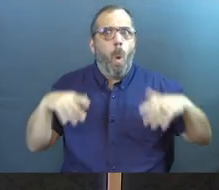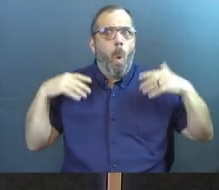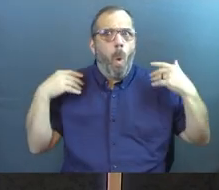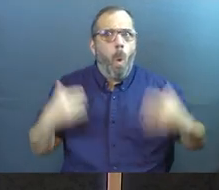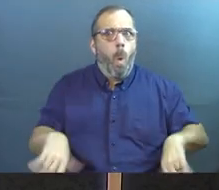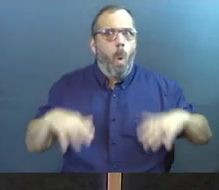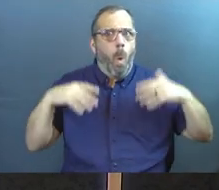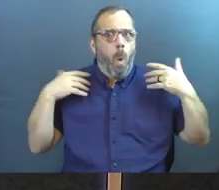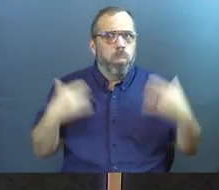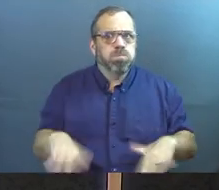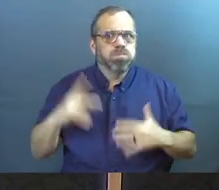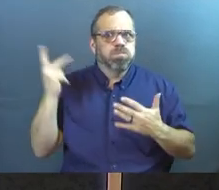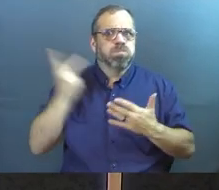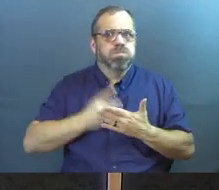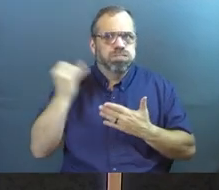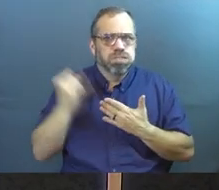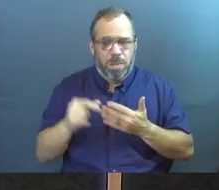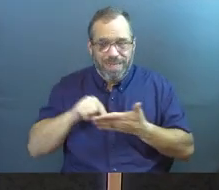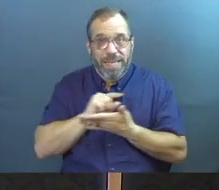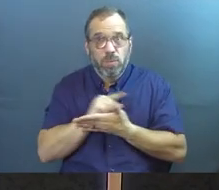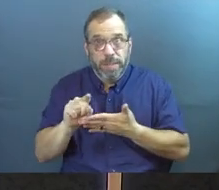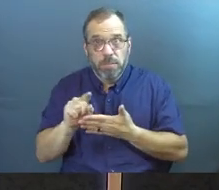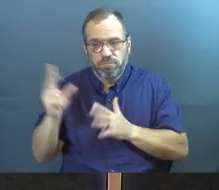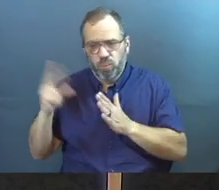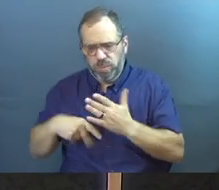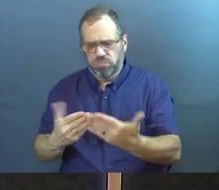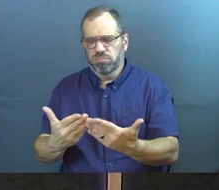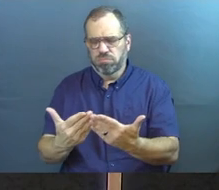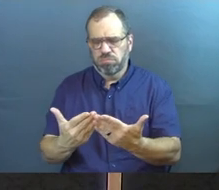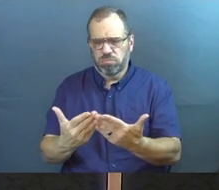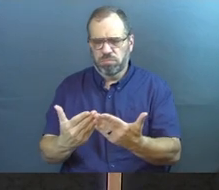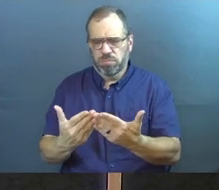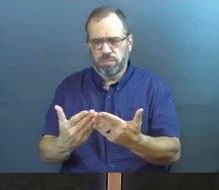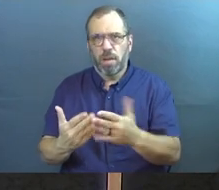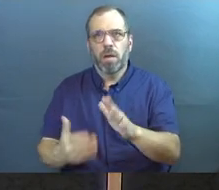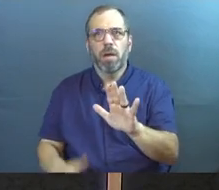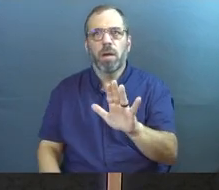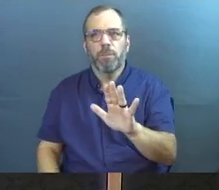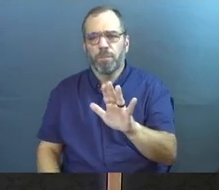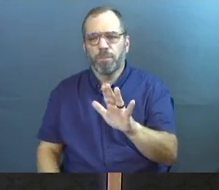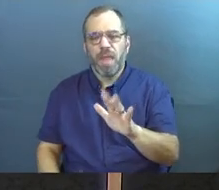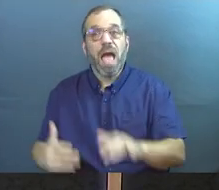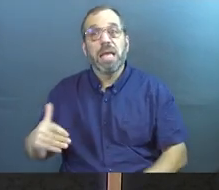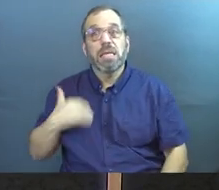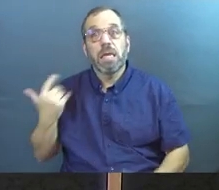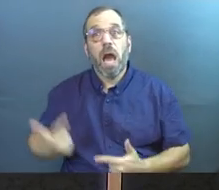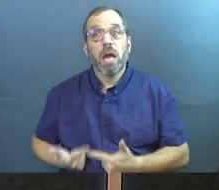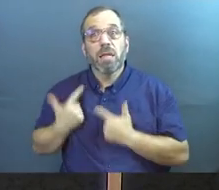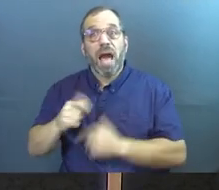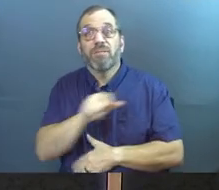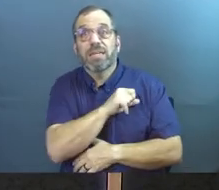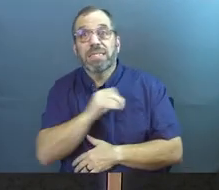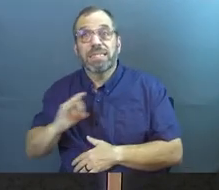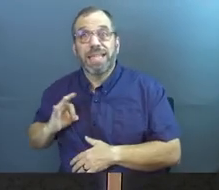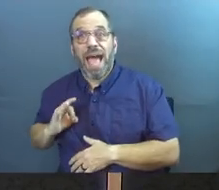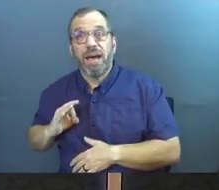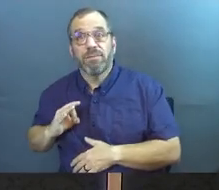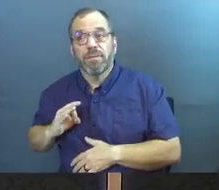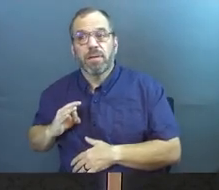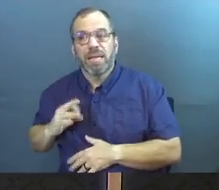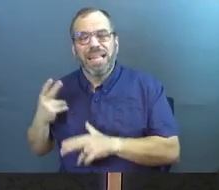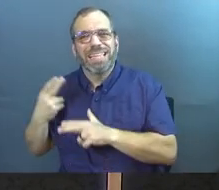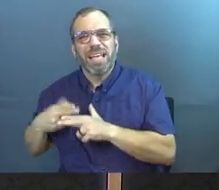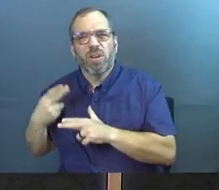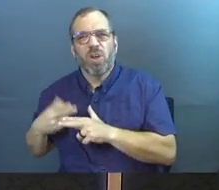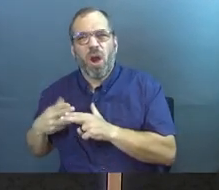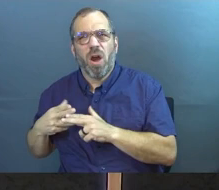massive thing. But I was reading this week, there's this idea that Young Life staff have, and